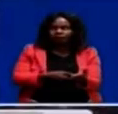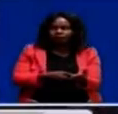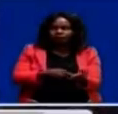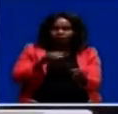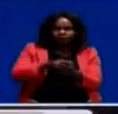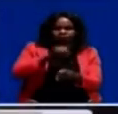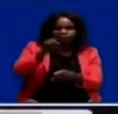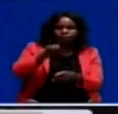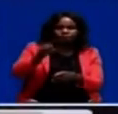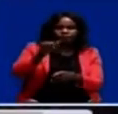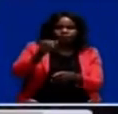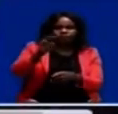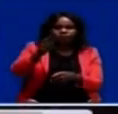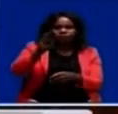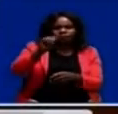Zambezi West.